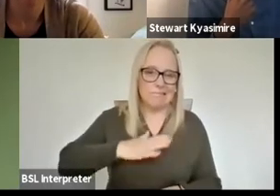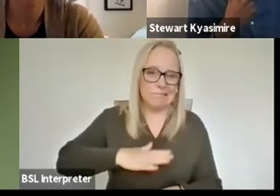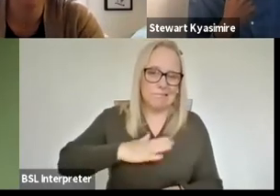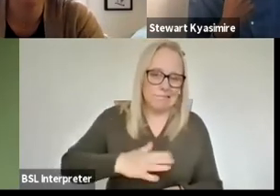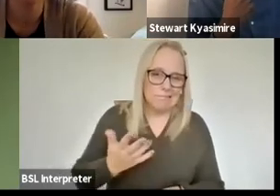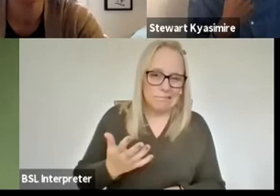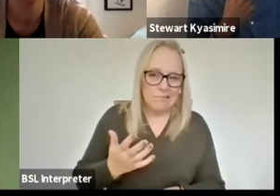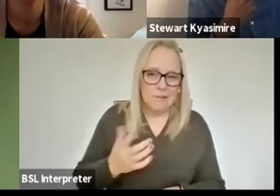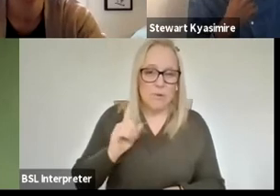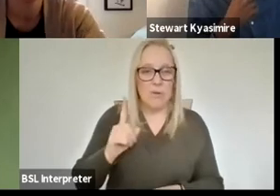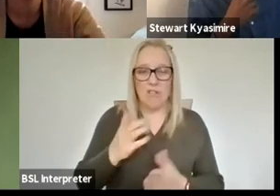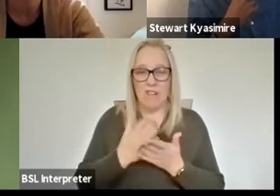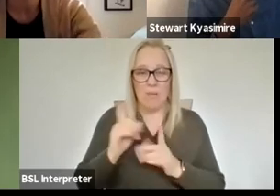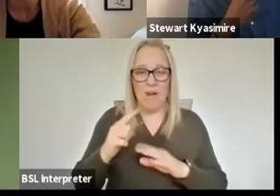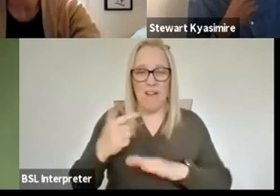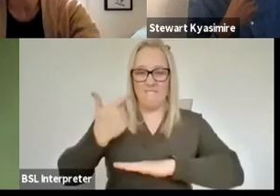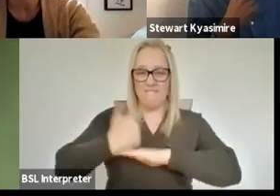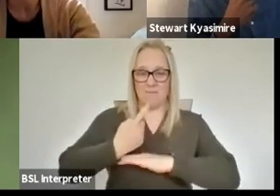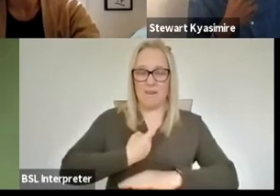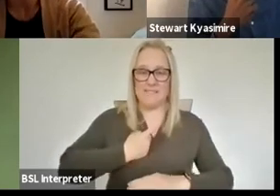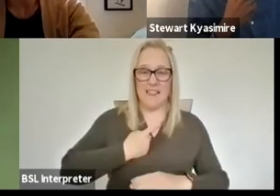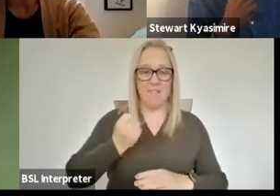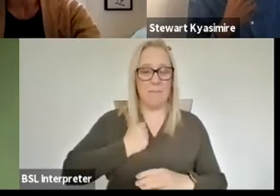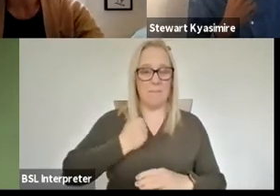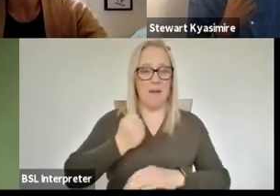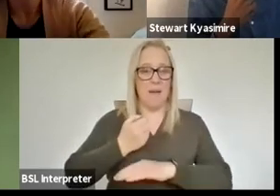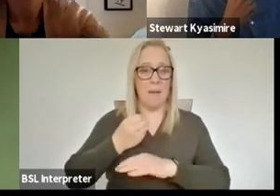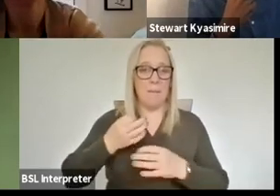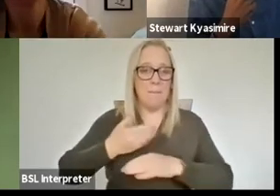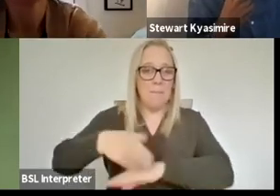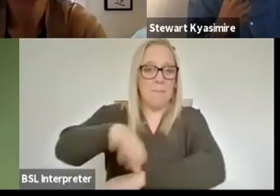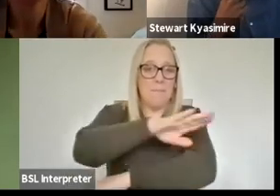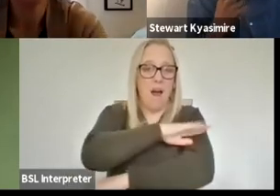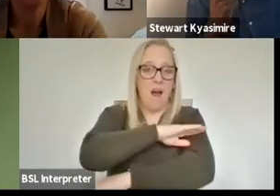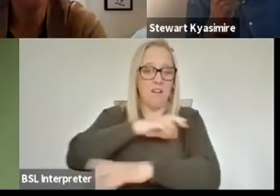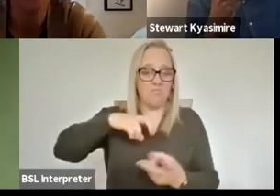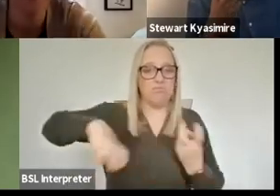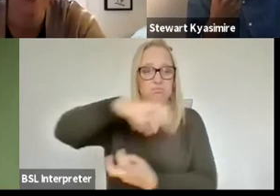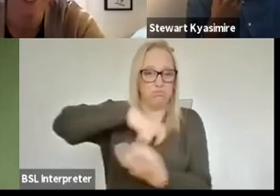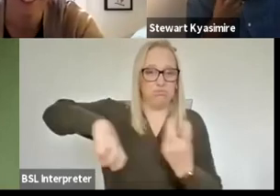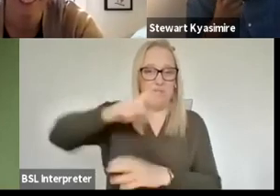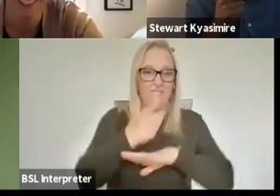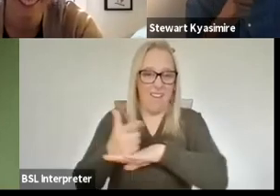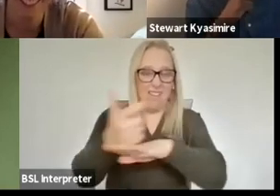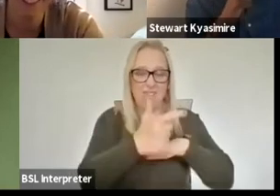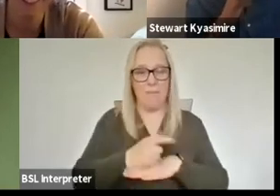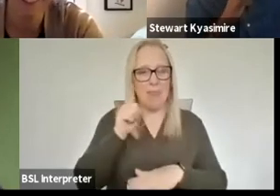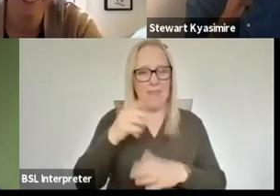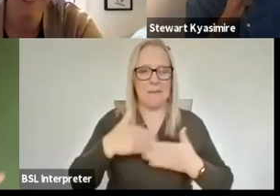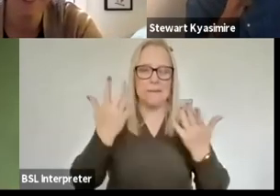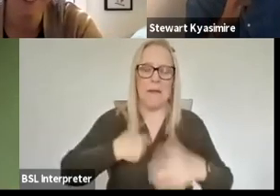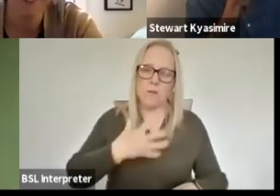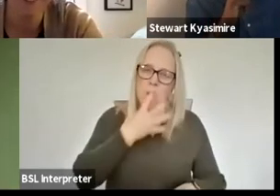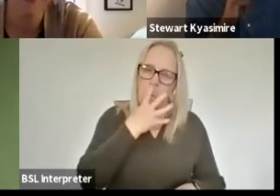basically filmed myself running around my garden in my local park it was rubbish i was very grumpy that day and it's a terrible terrible terrible video